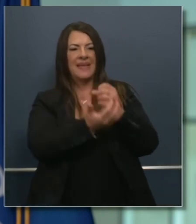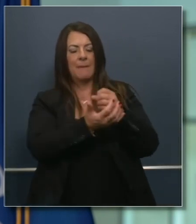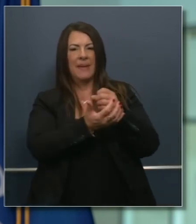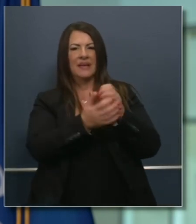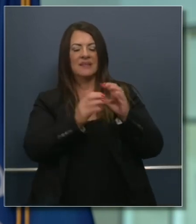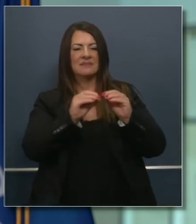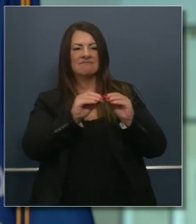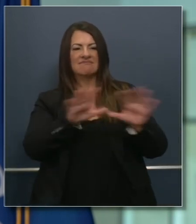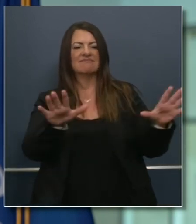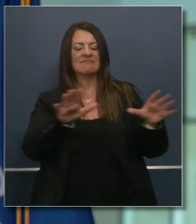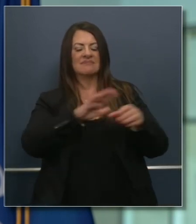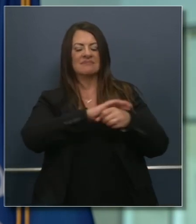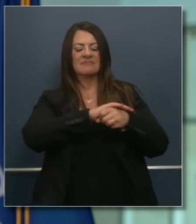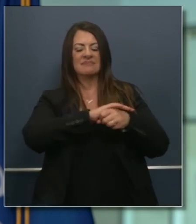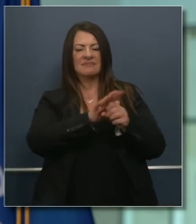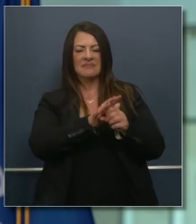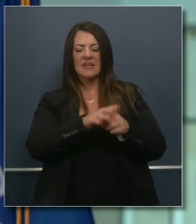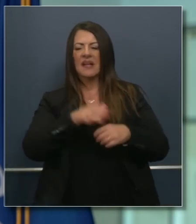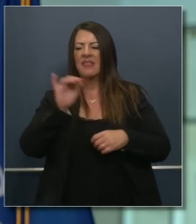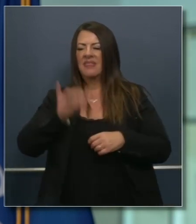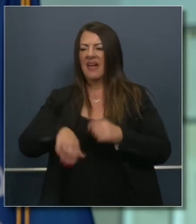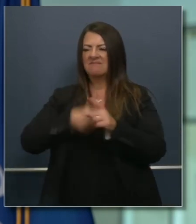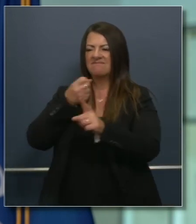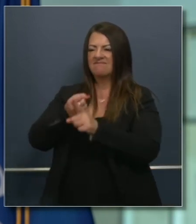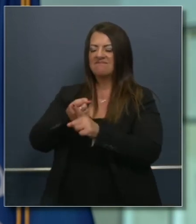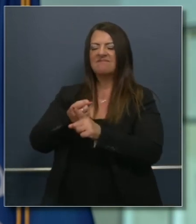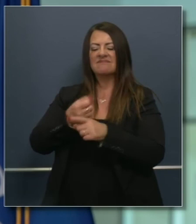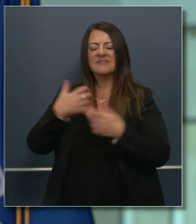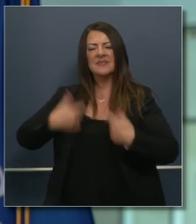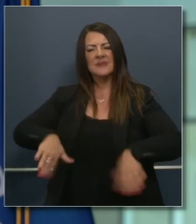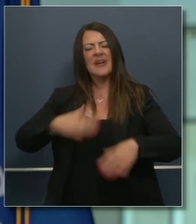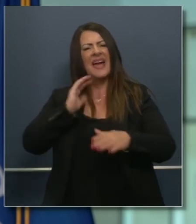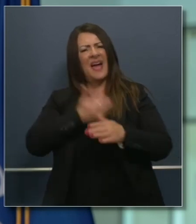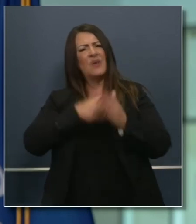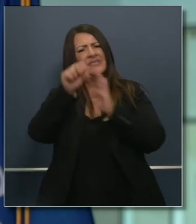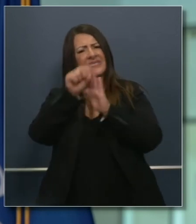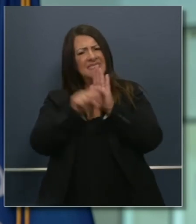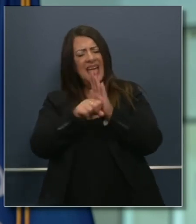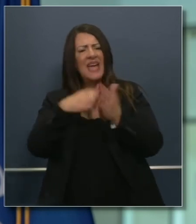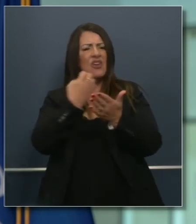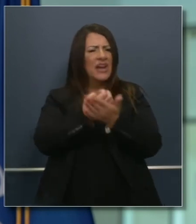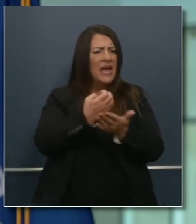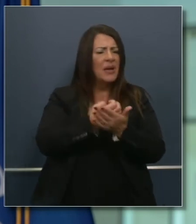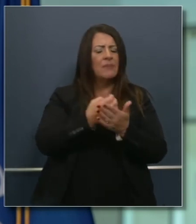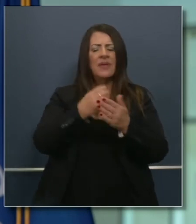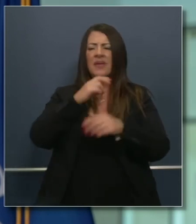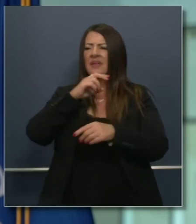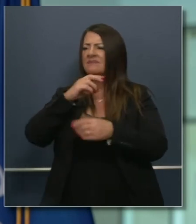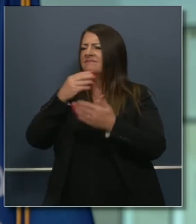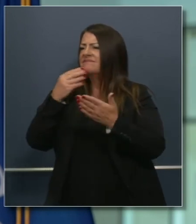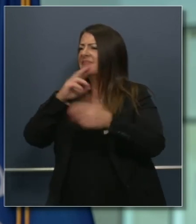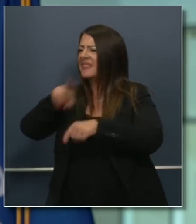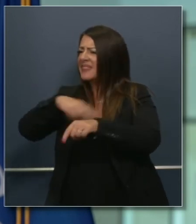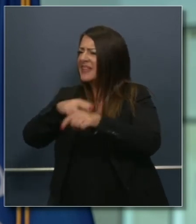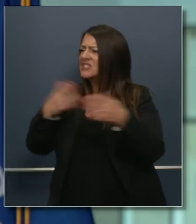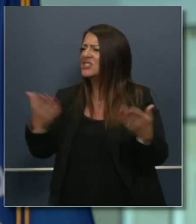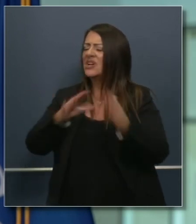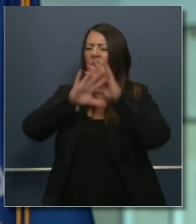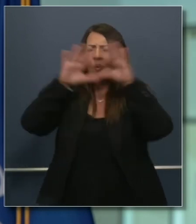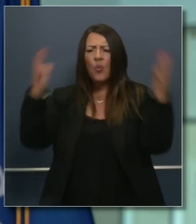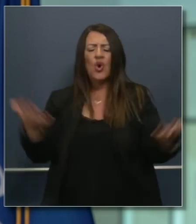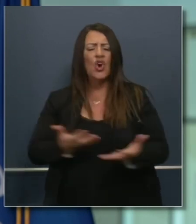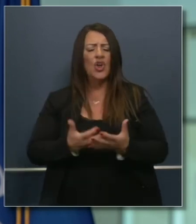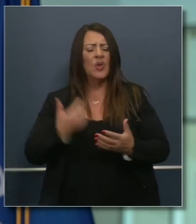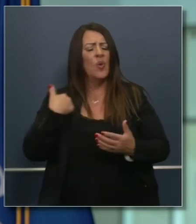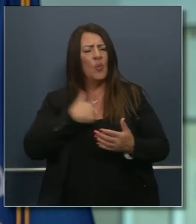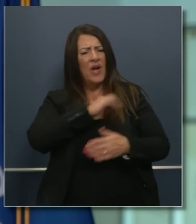this disease is and how impacted this state and our economy and our nation and the world has been, that we'd all do well